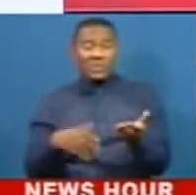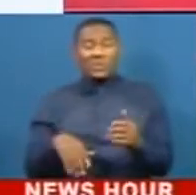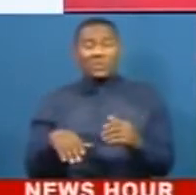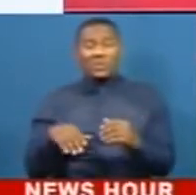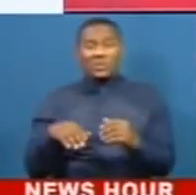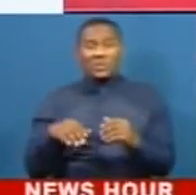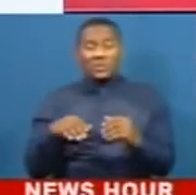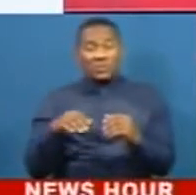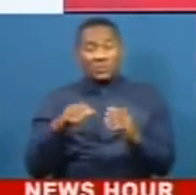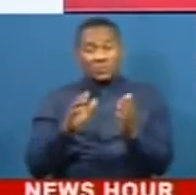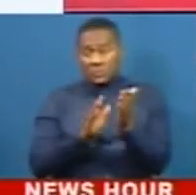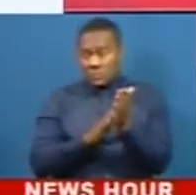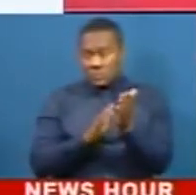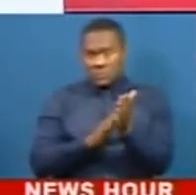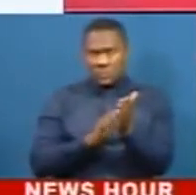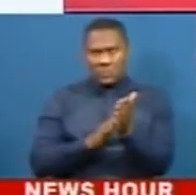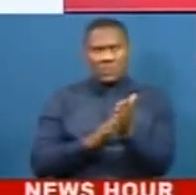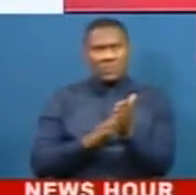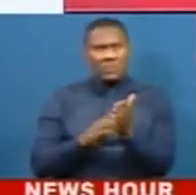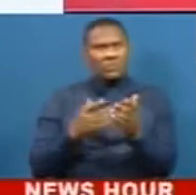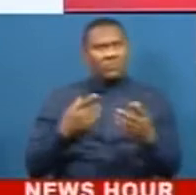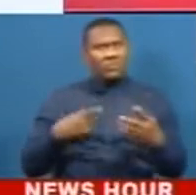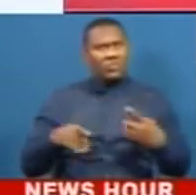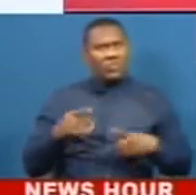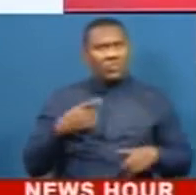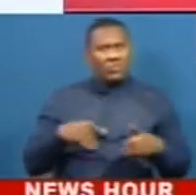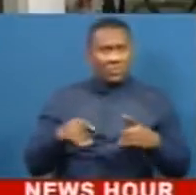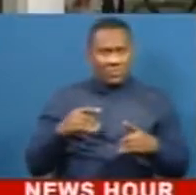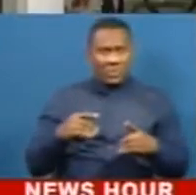educate young Africans to become professionals.